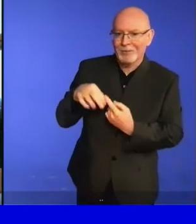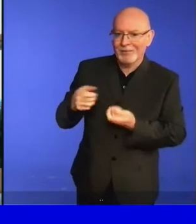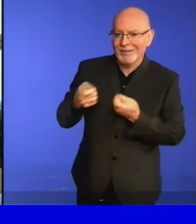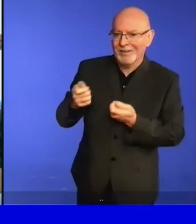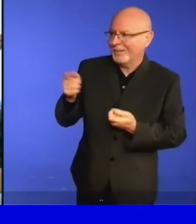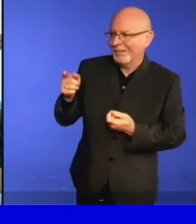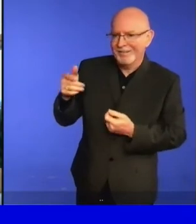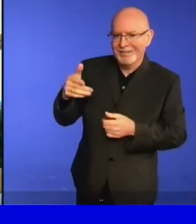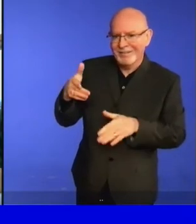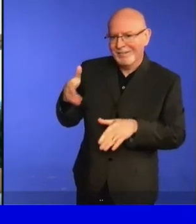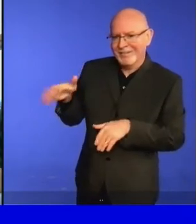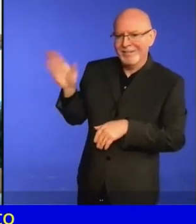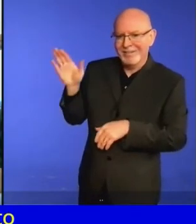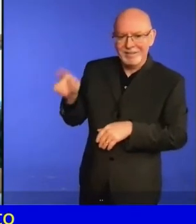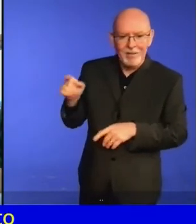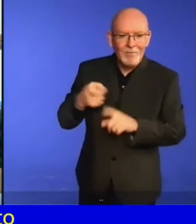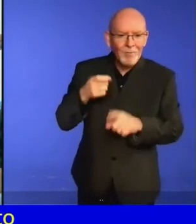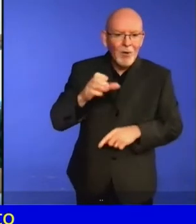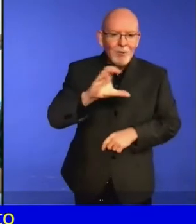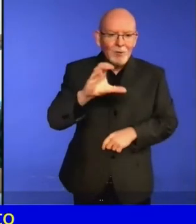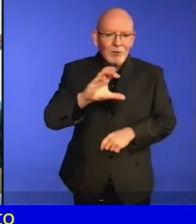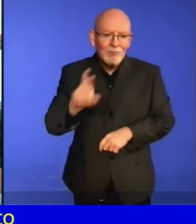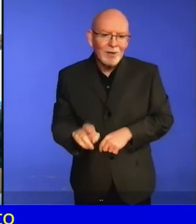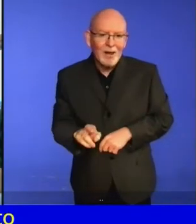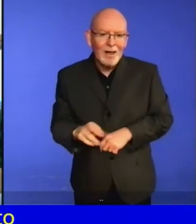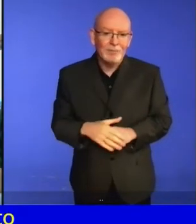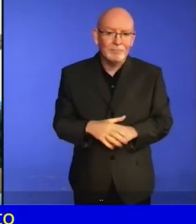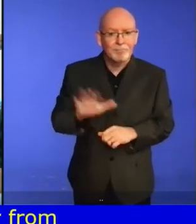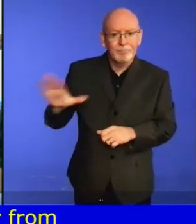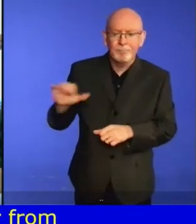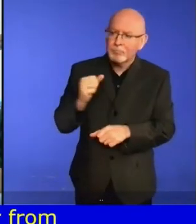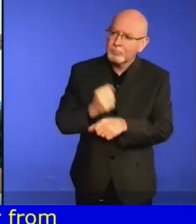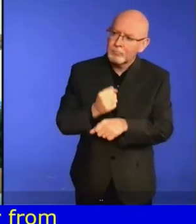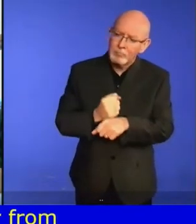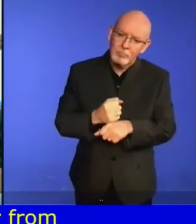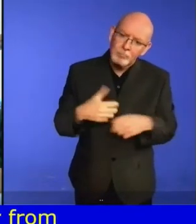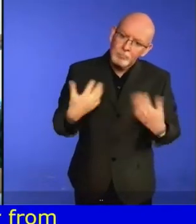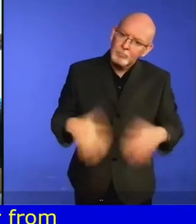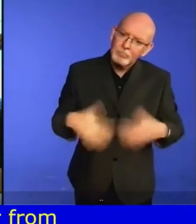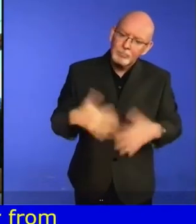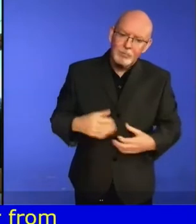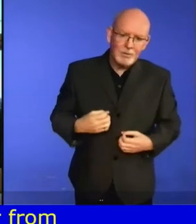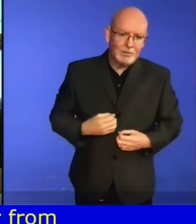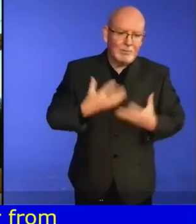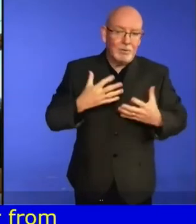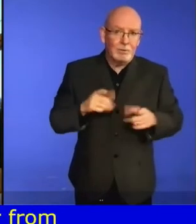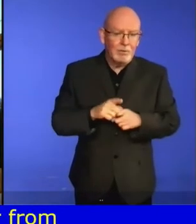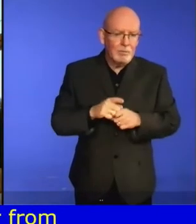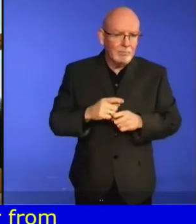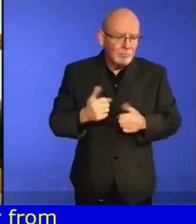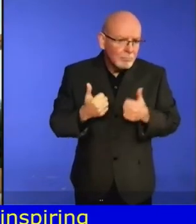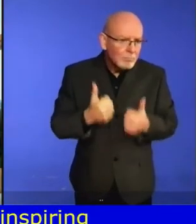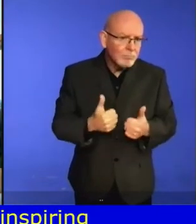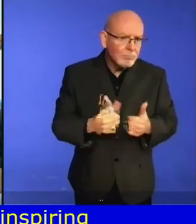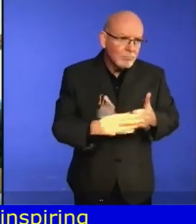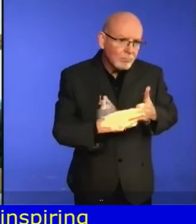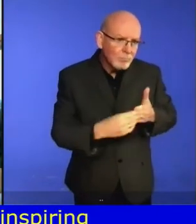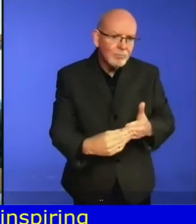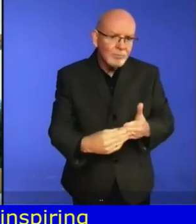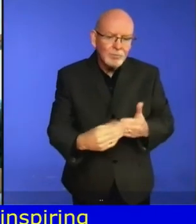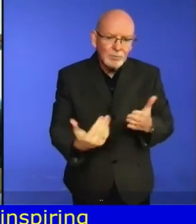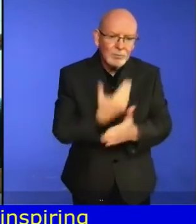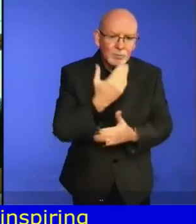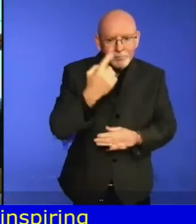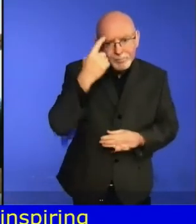I can only hope to be a worthy successor. Looking back, we had come to expect the slow but steady